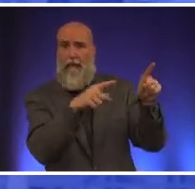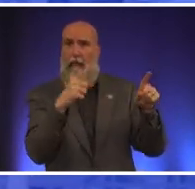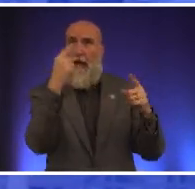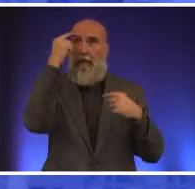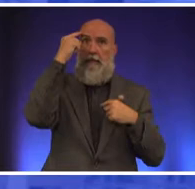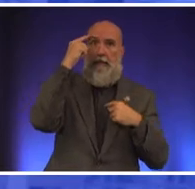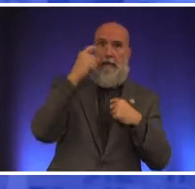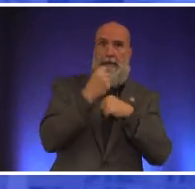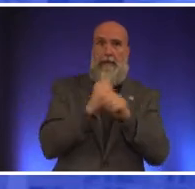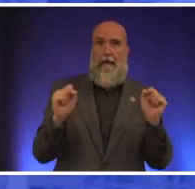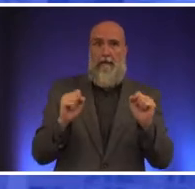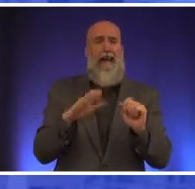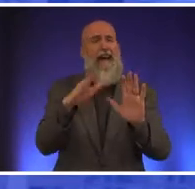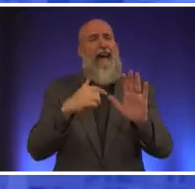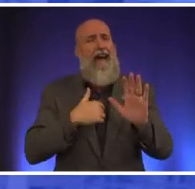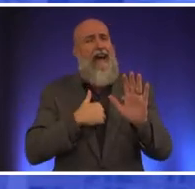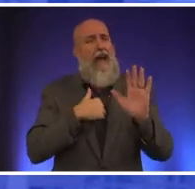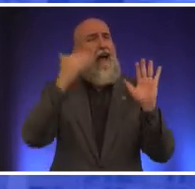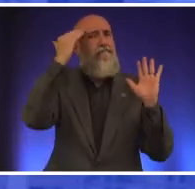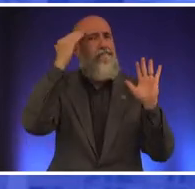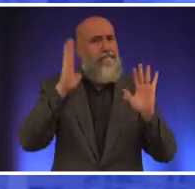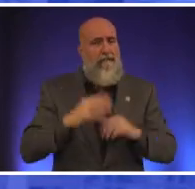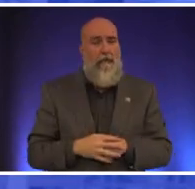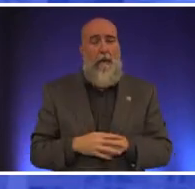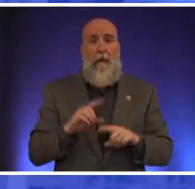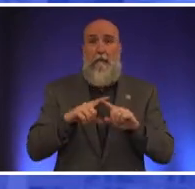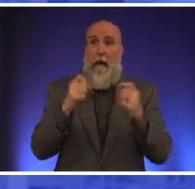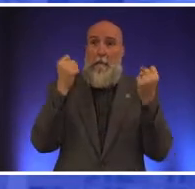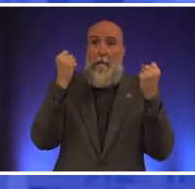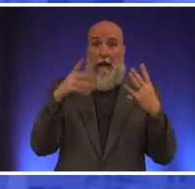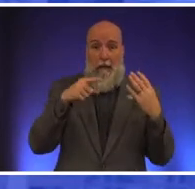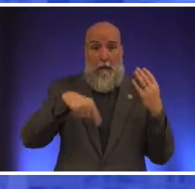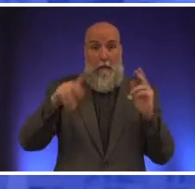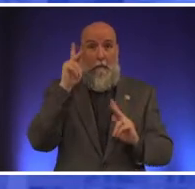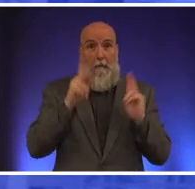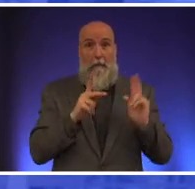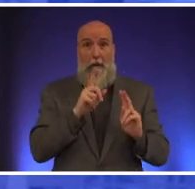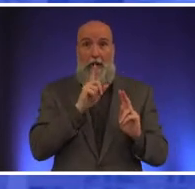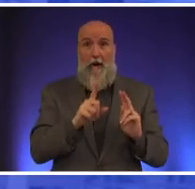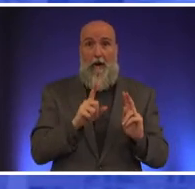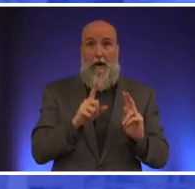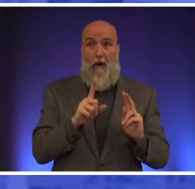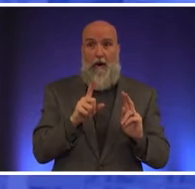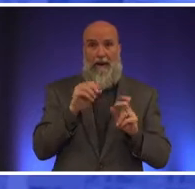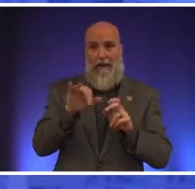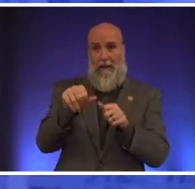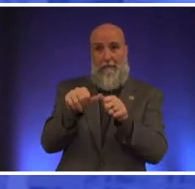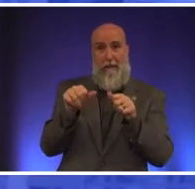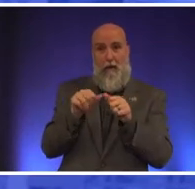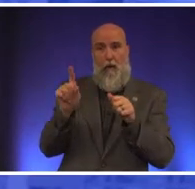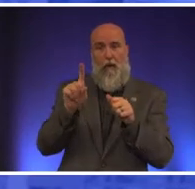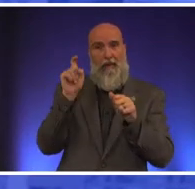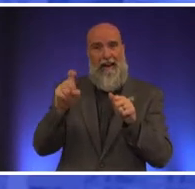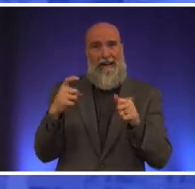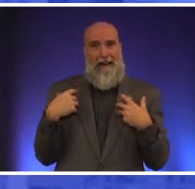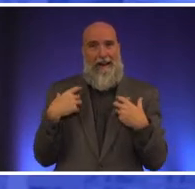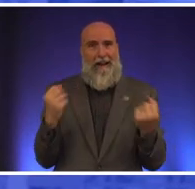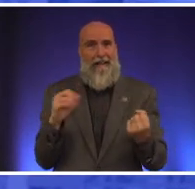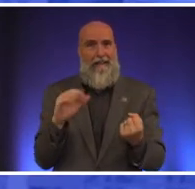and and i'm i'm sensitive to that but many of these individuals are are in a space in which they need health care